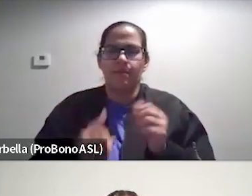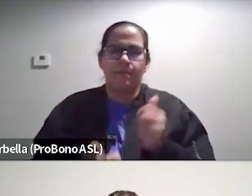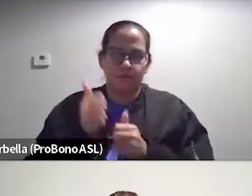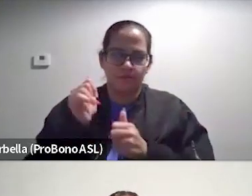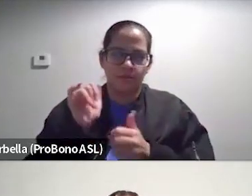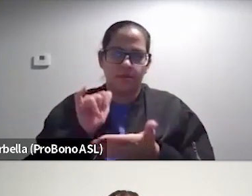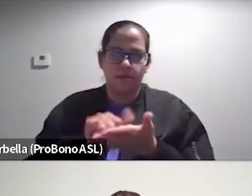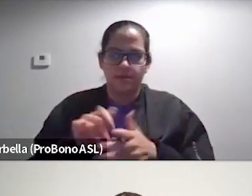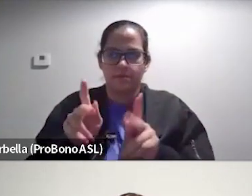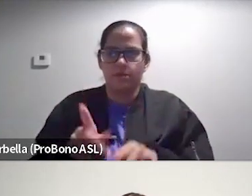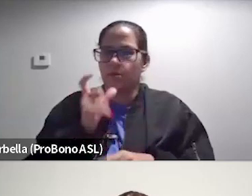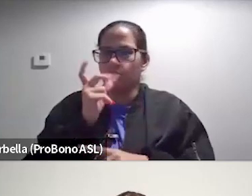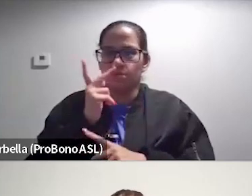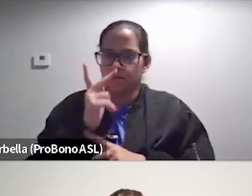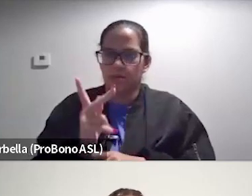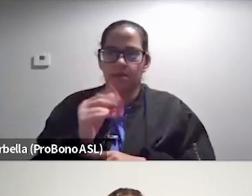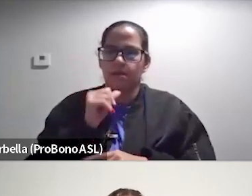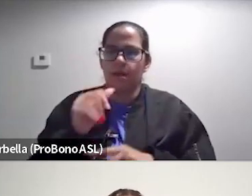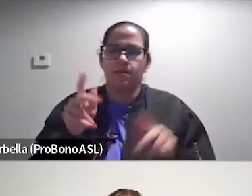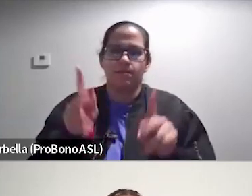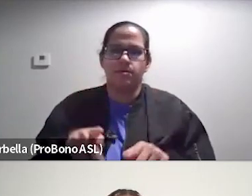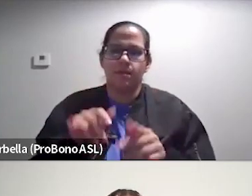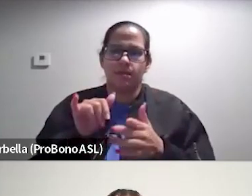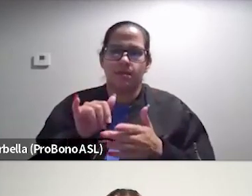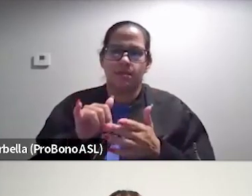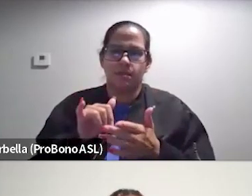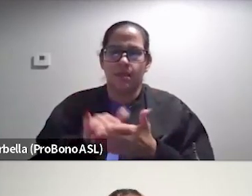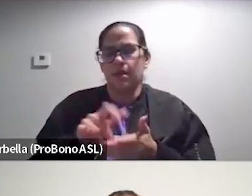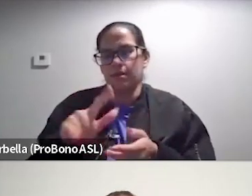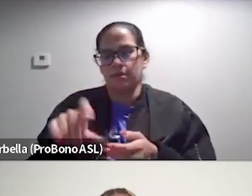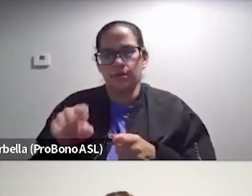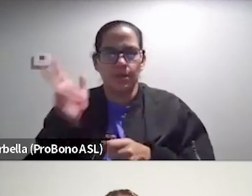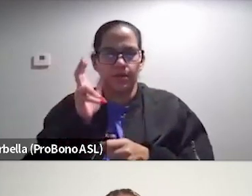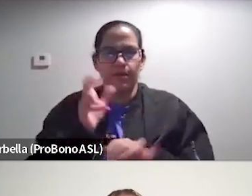the person you see. And that's the person that at least I think the youth are hearing.